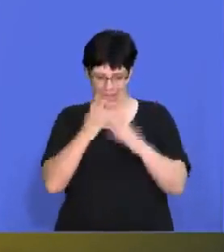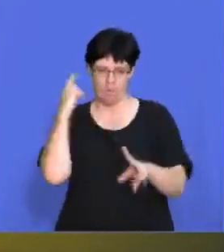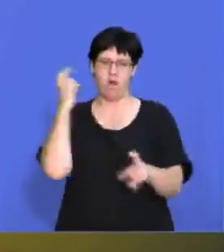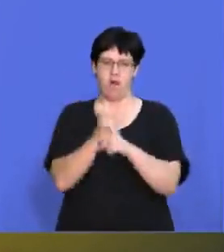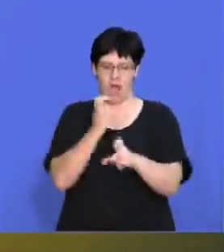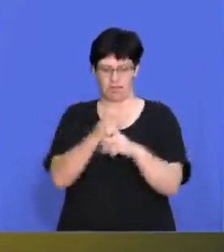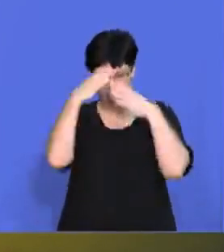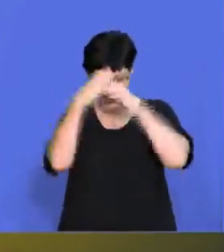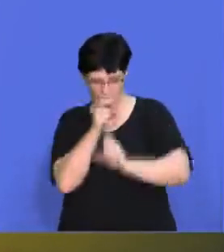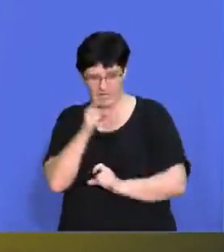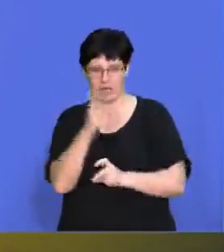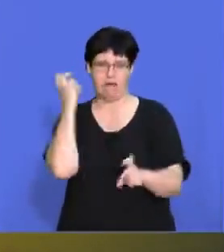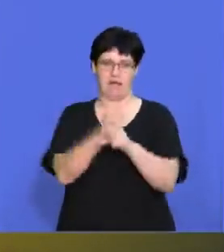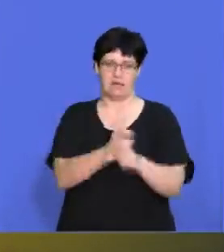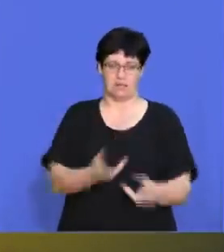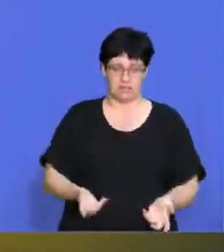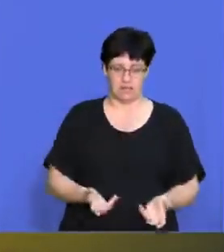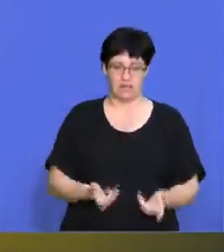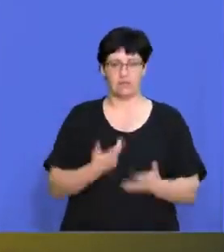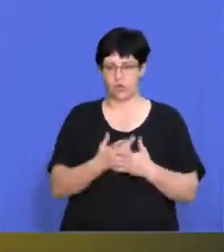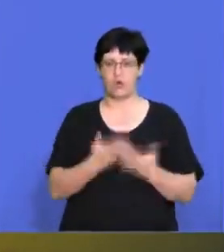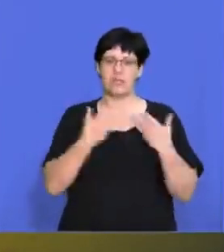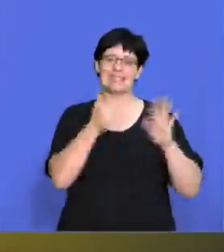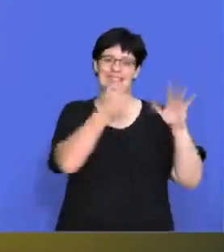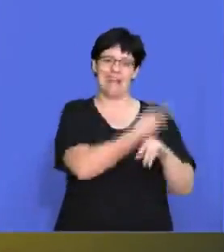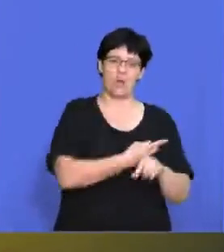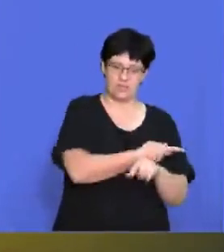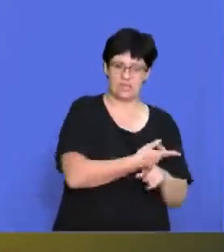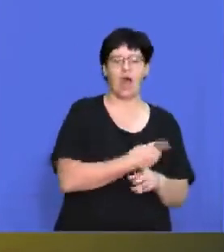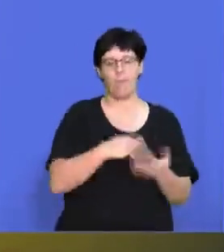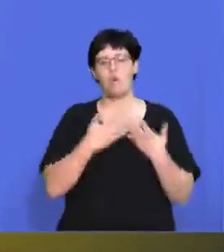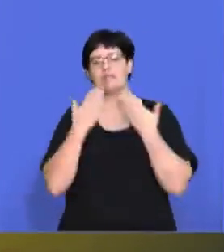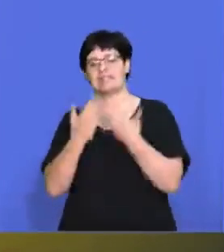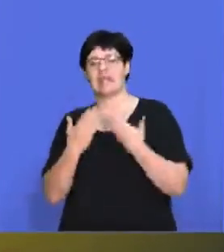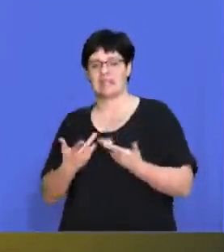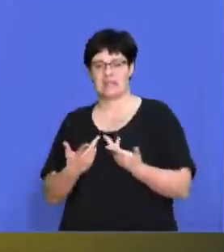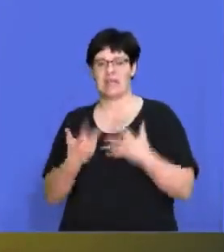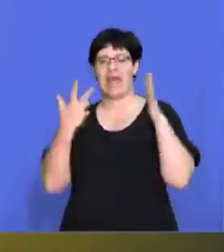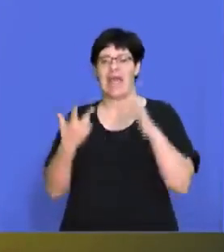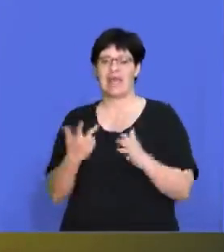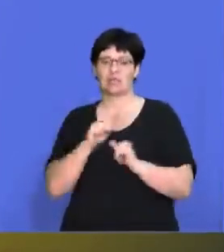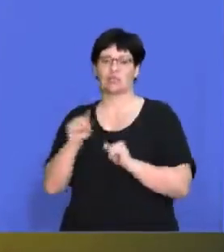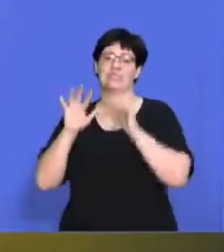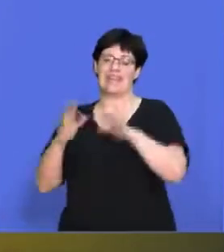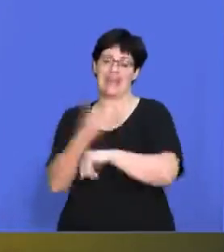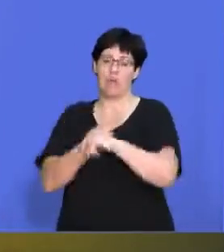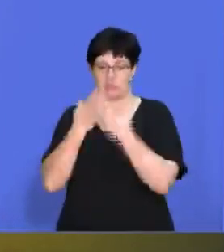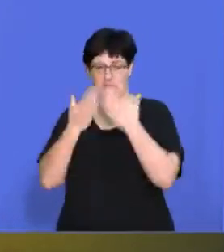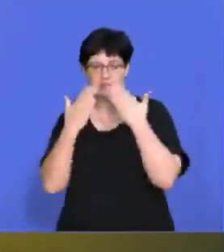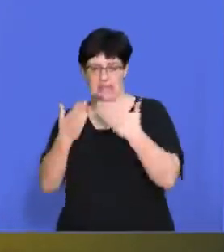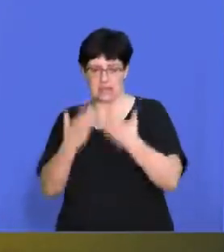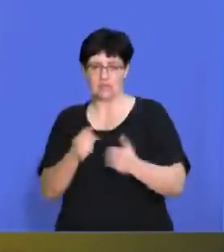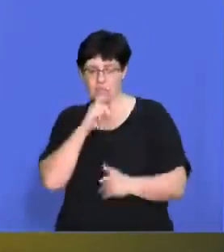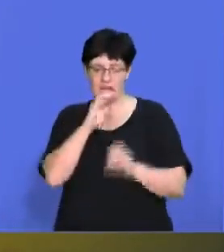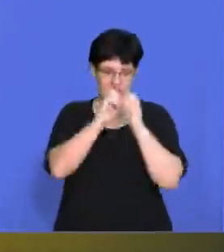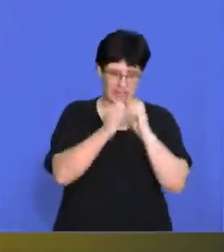corrective actions, and you're to say, right, now I'm going to study even harder. Instead of studying six hours a day, I'm going to be putting eight to 10 hours a